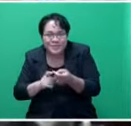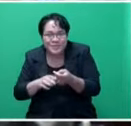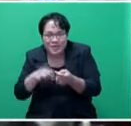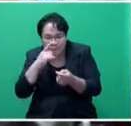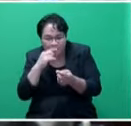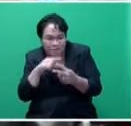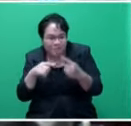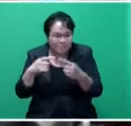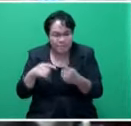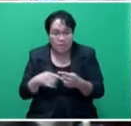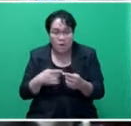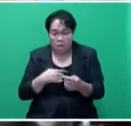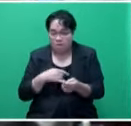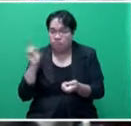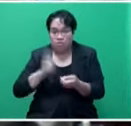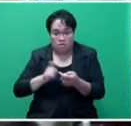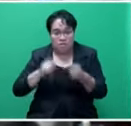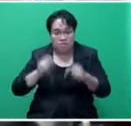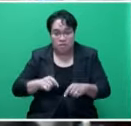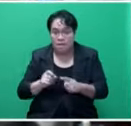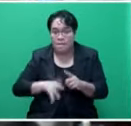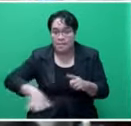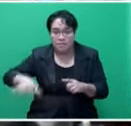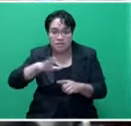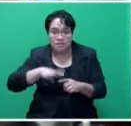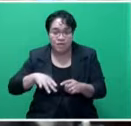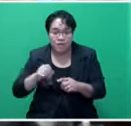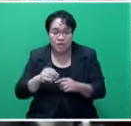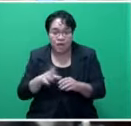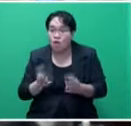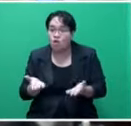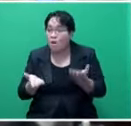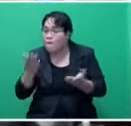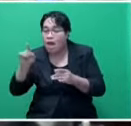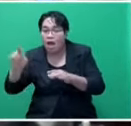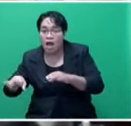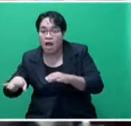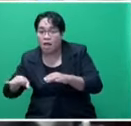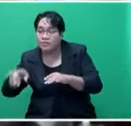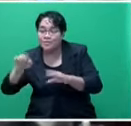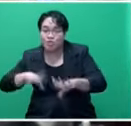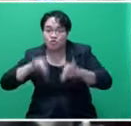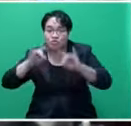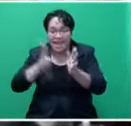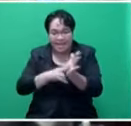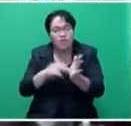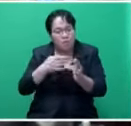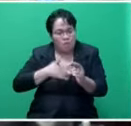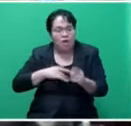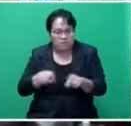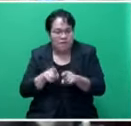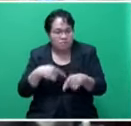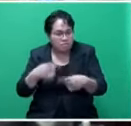We have one of the cheapest internet rates in the Pacific even compared to Australia and New Zealand. So we want to continue down that